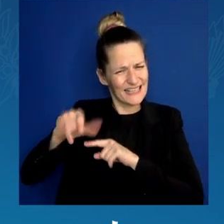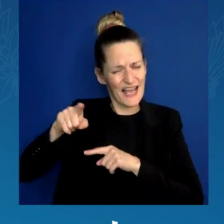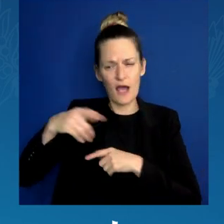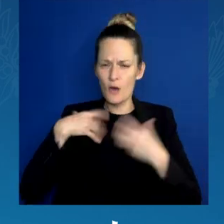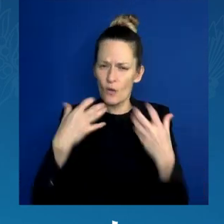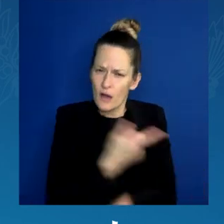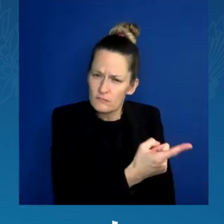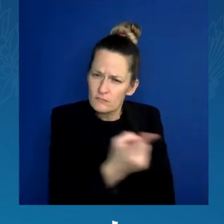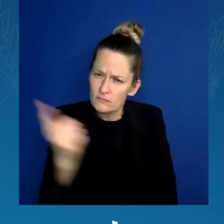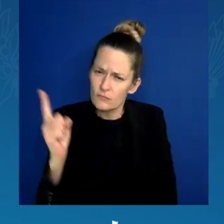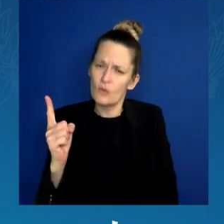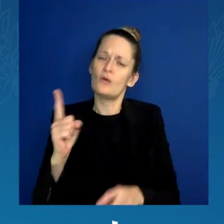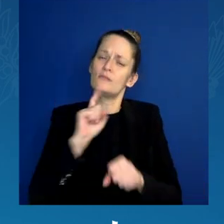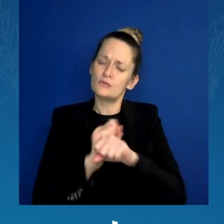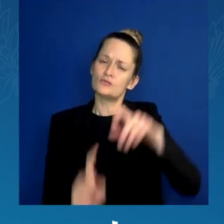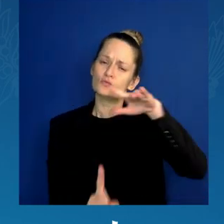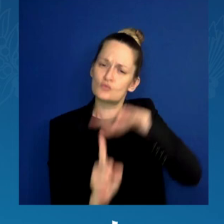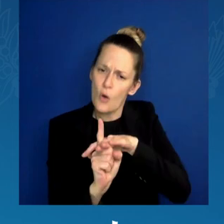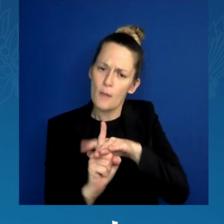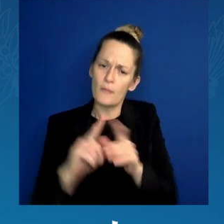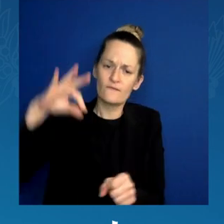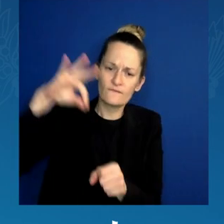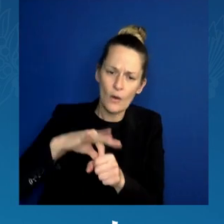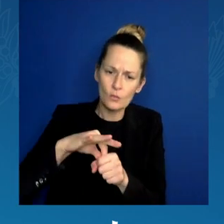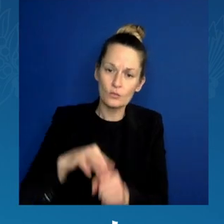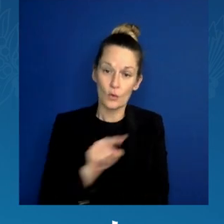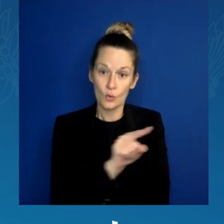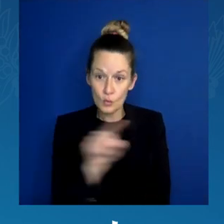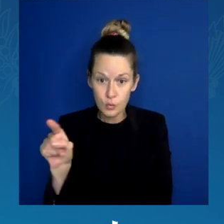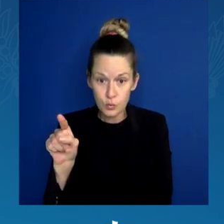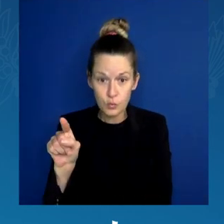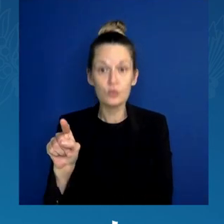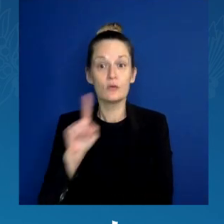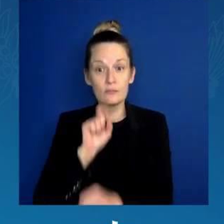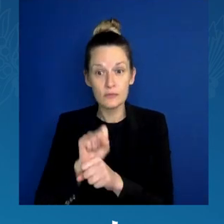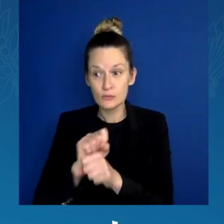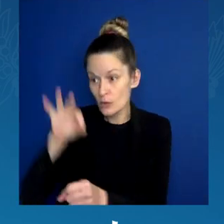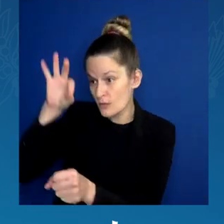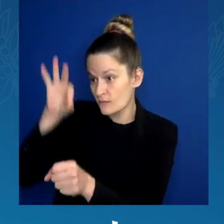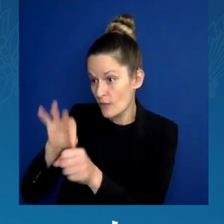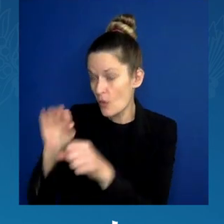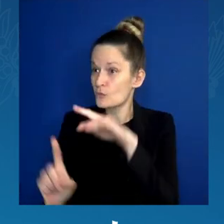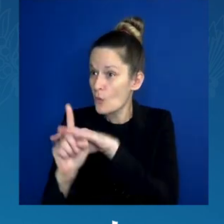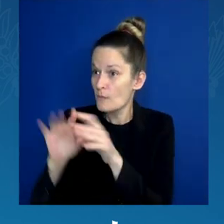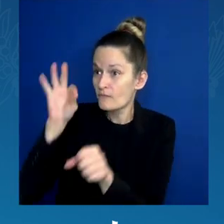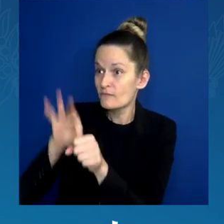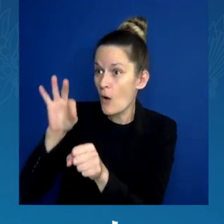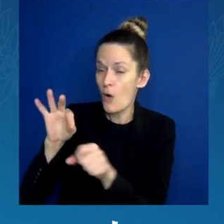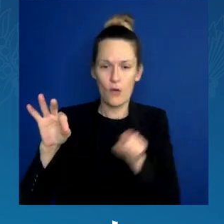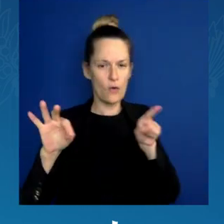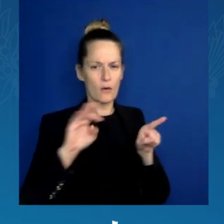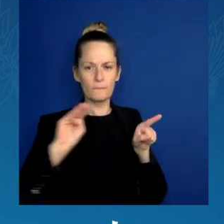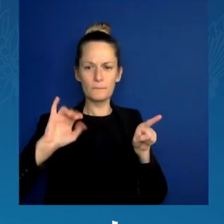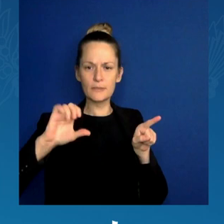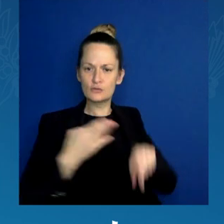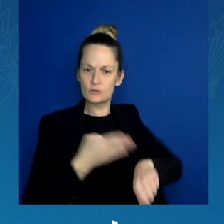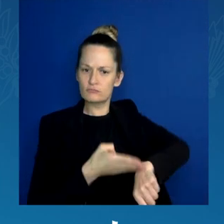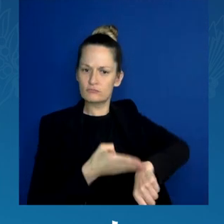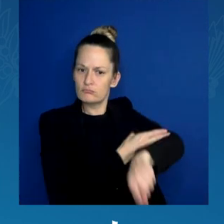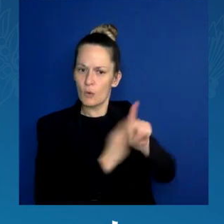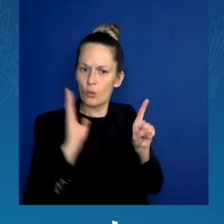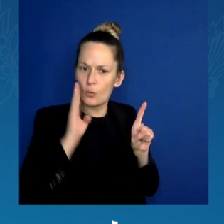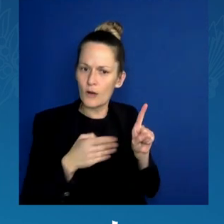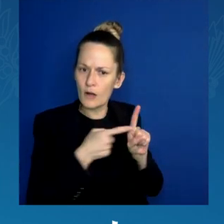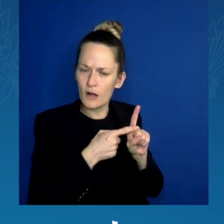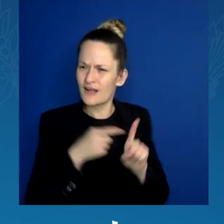you vote and show up, when we organize more people in our lives to vote and show up at every opportunity, nothing